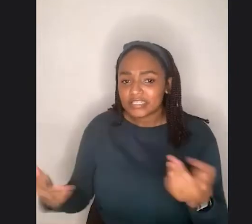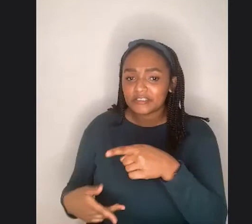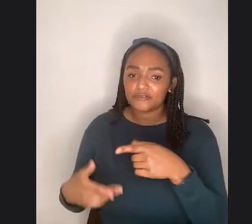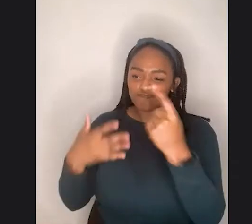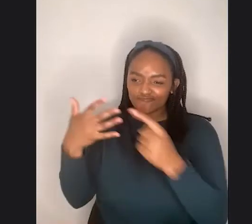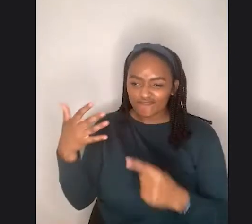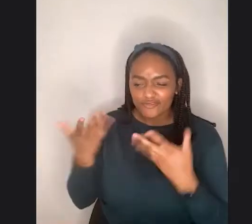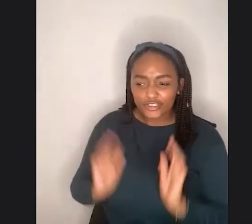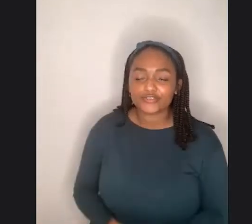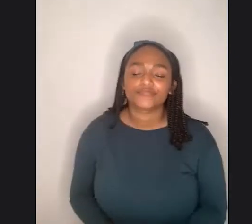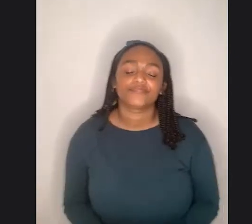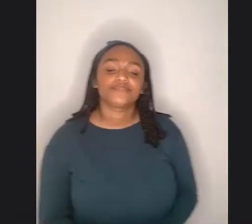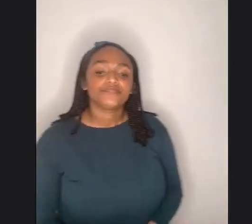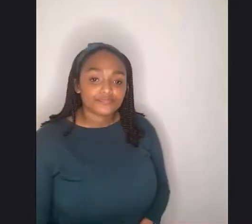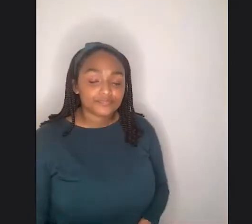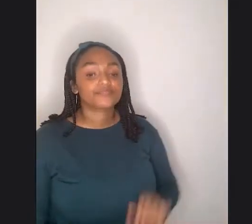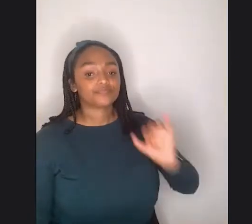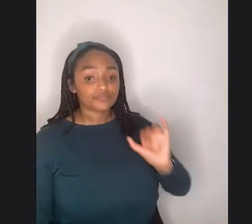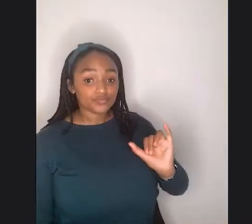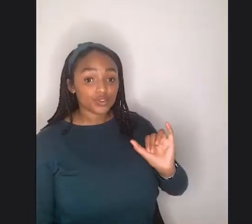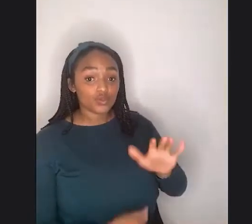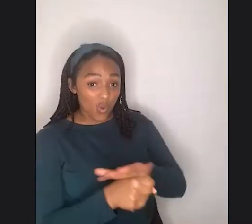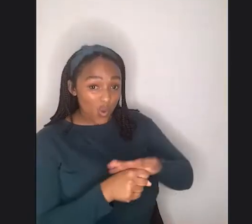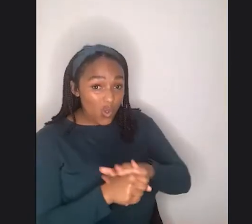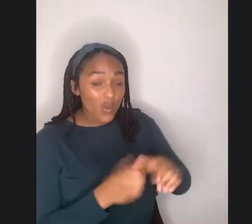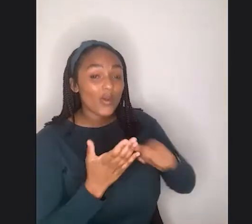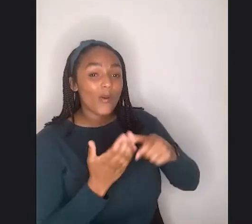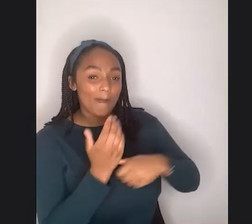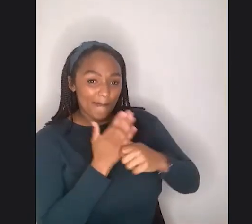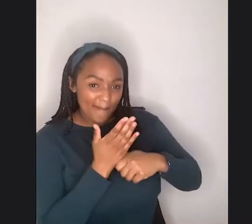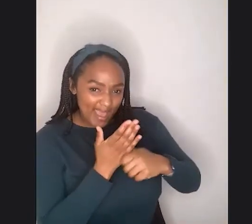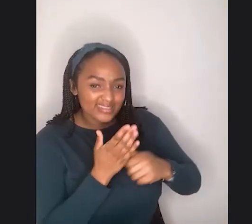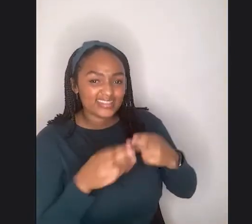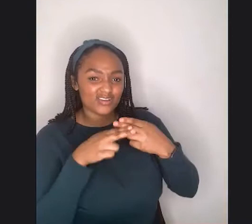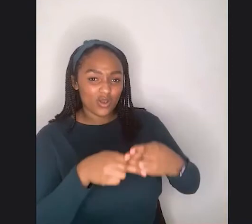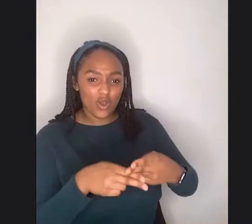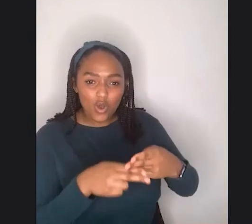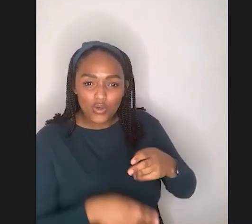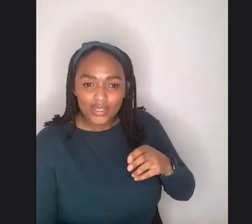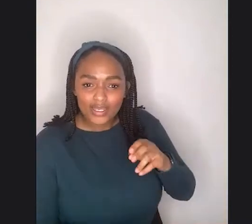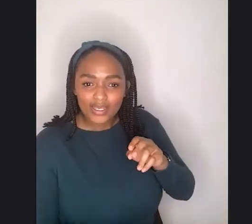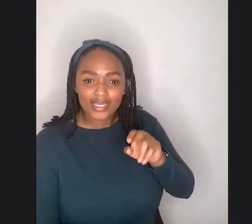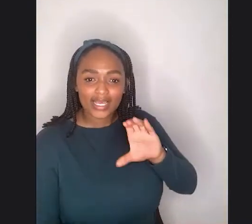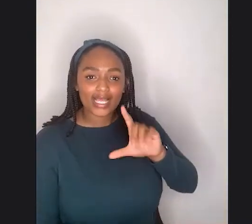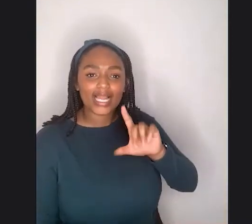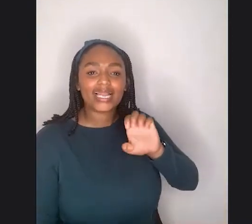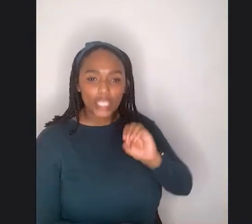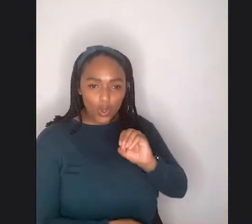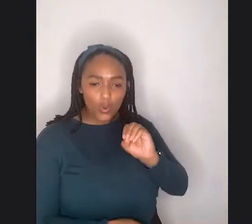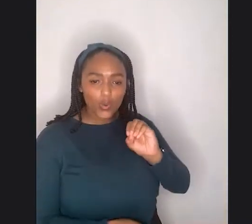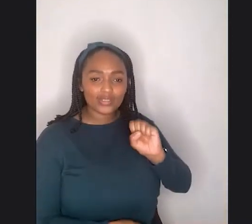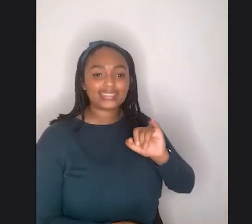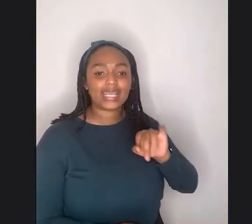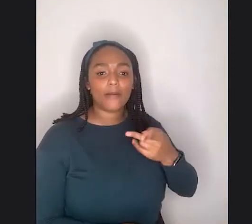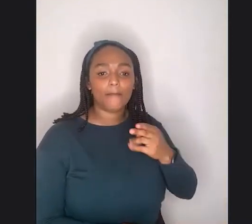Um, there is a local magazine called Cleo Singapore and they were the first, uh, magazine to feature